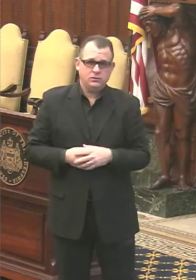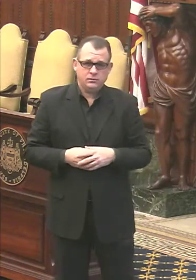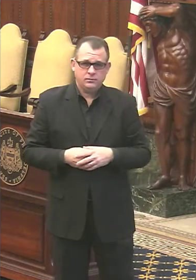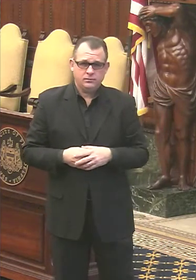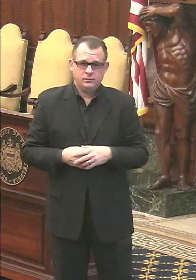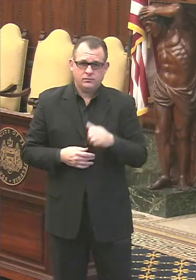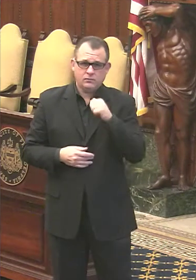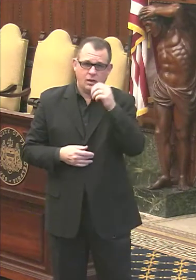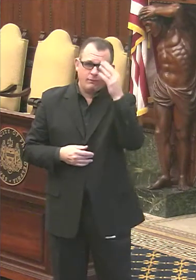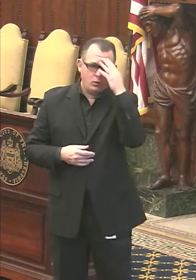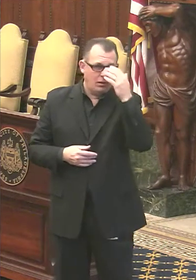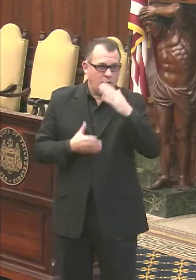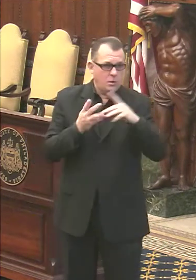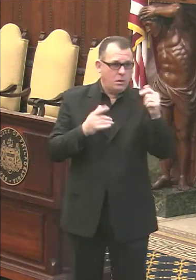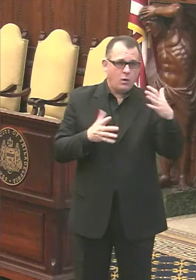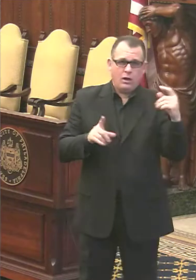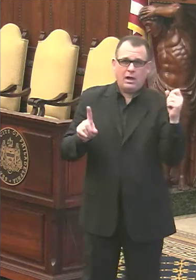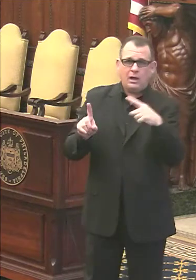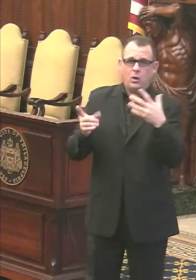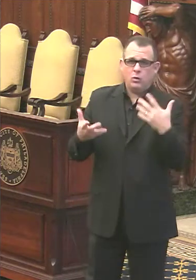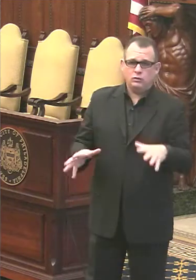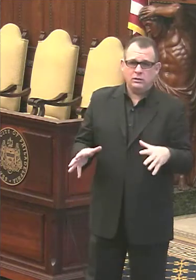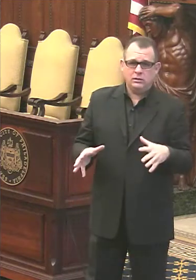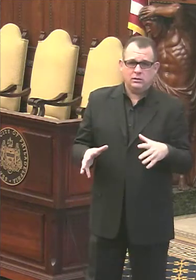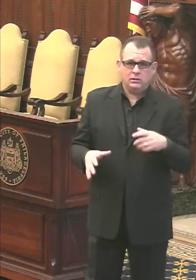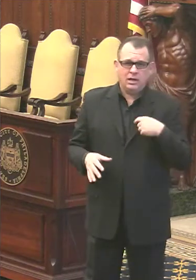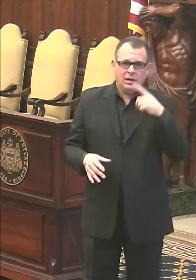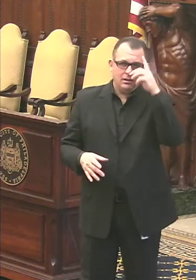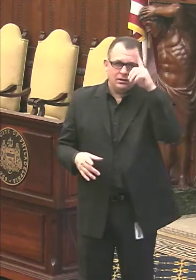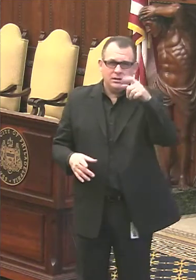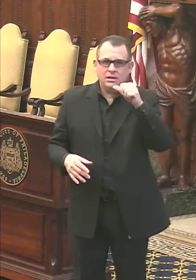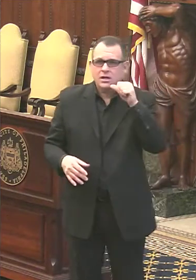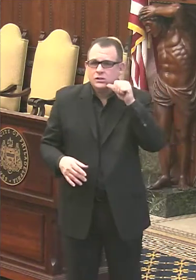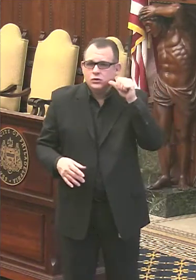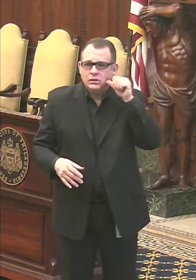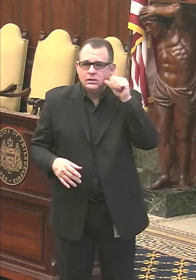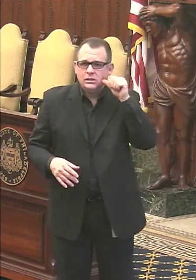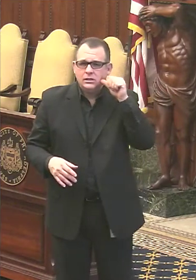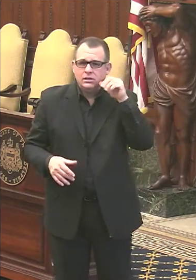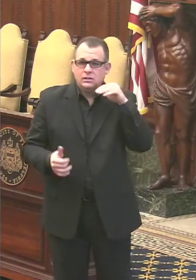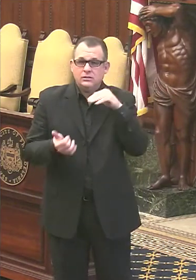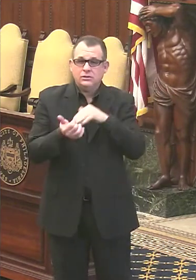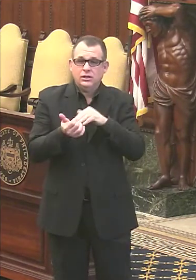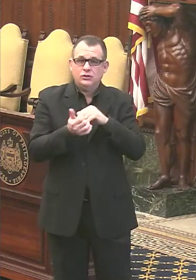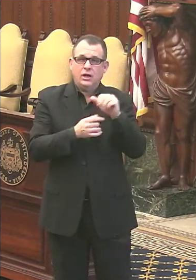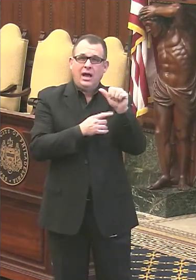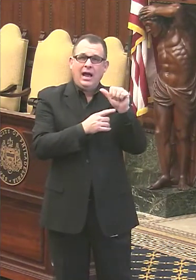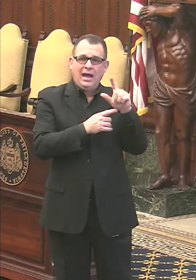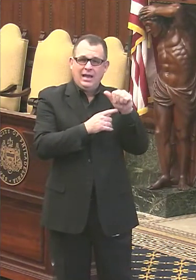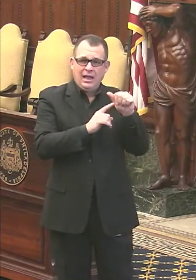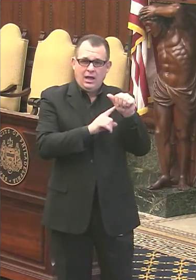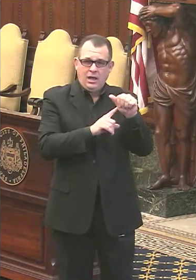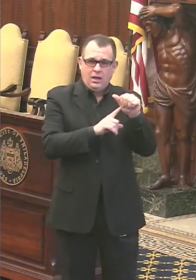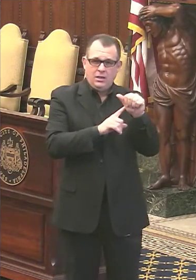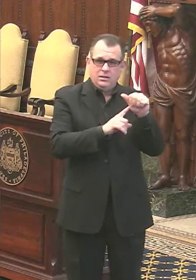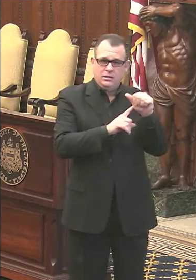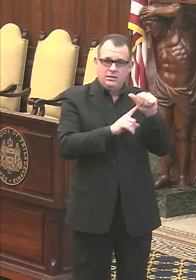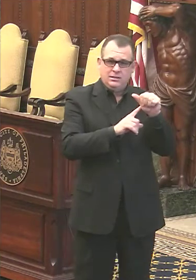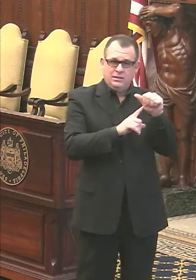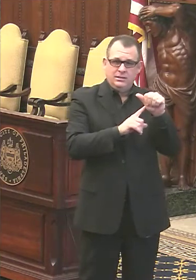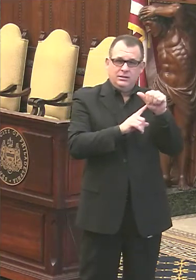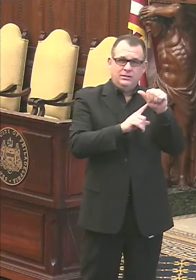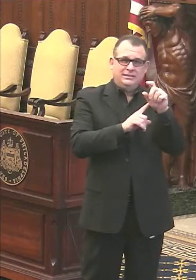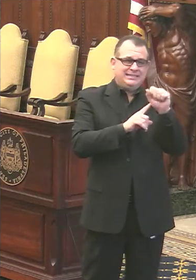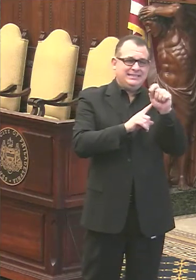earlier, but, um, I think it was yesterday when Ayla, Dr. Ayla Stanford from the Black Doctors COVID-19 consortium